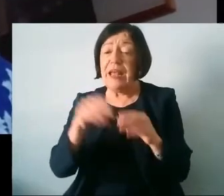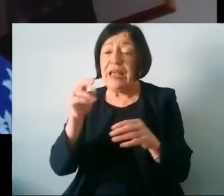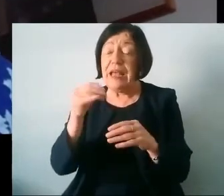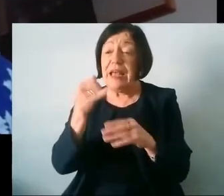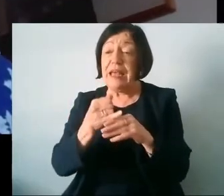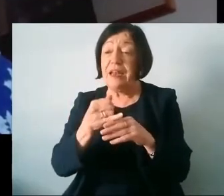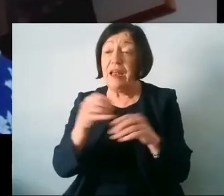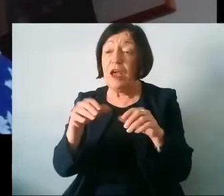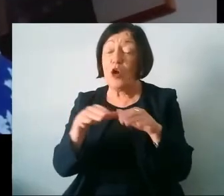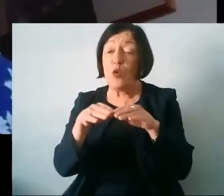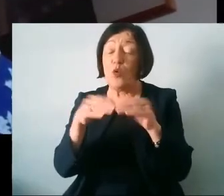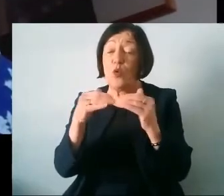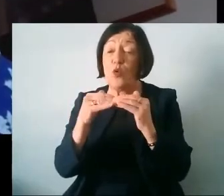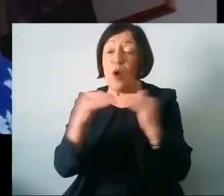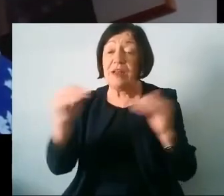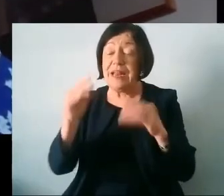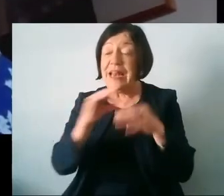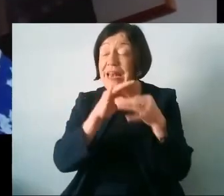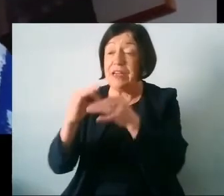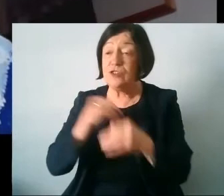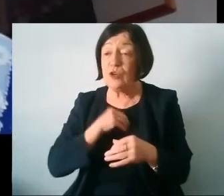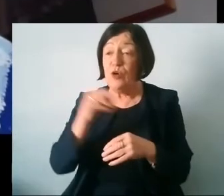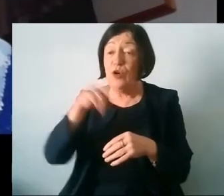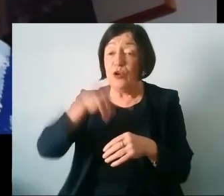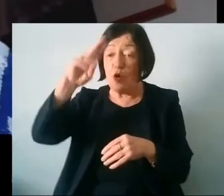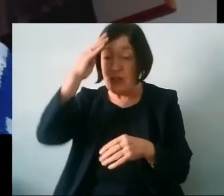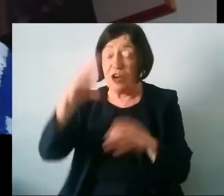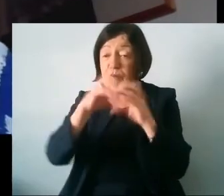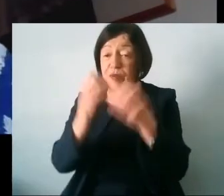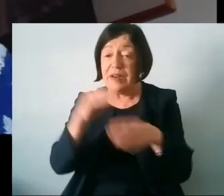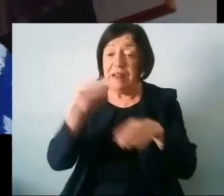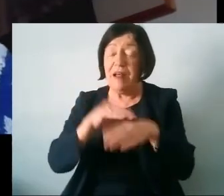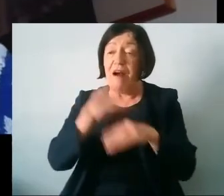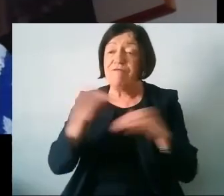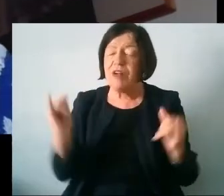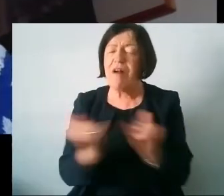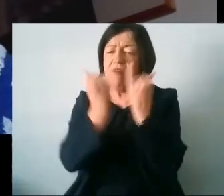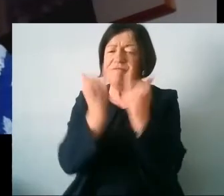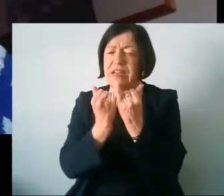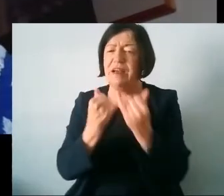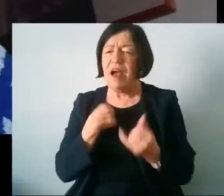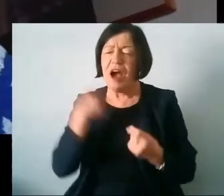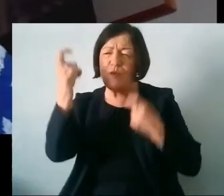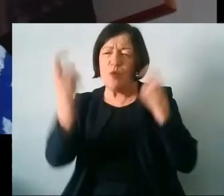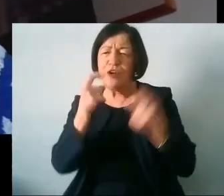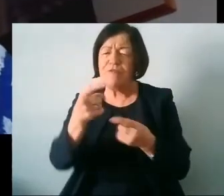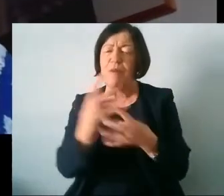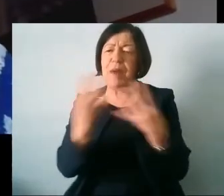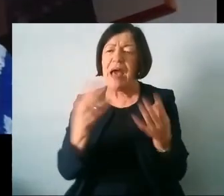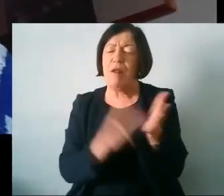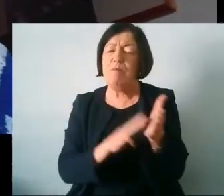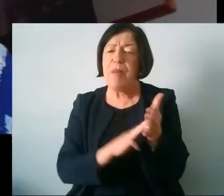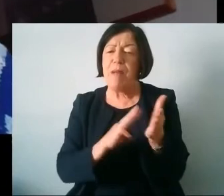to Northern Ireland communities impacted by the legacy of conflict and I'm wondering if panel members would um